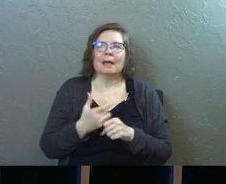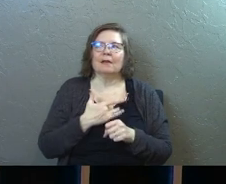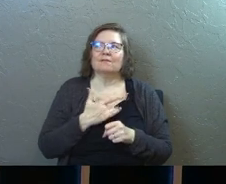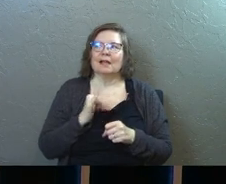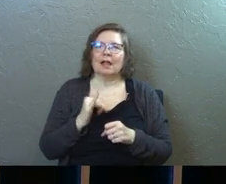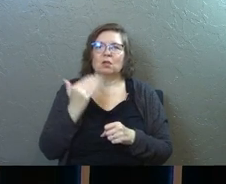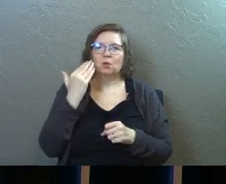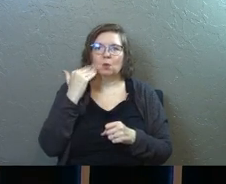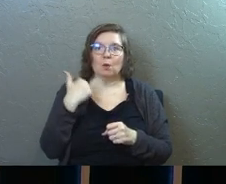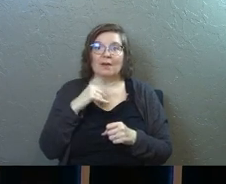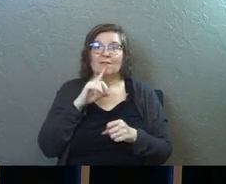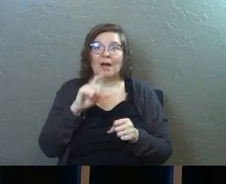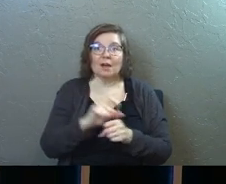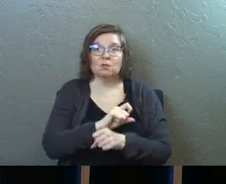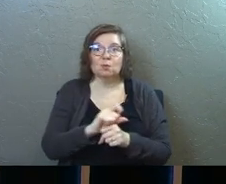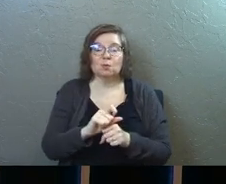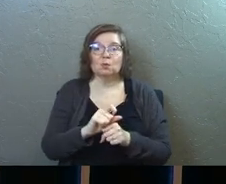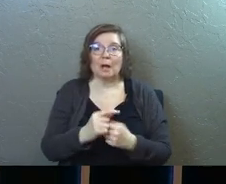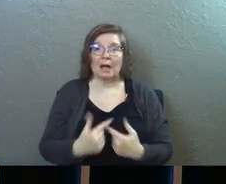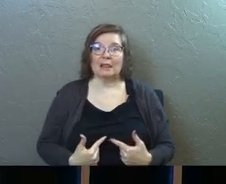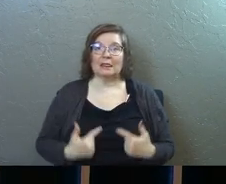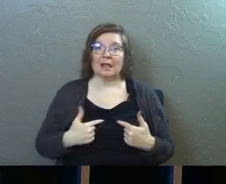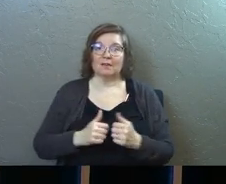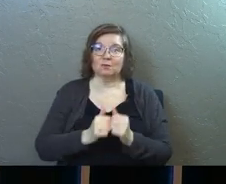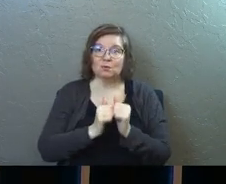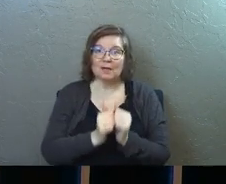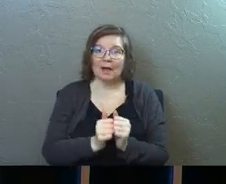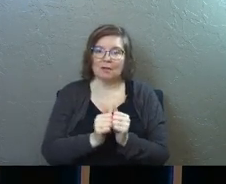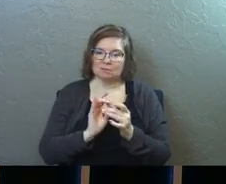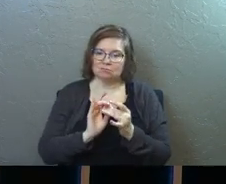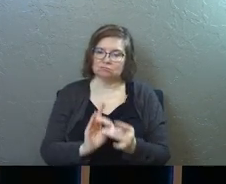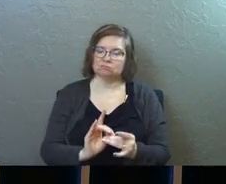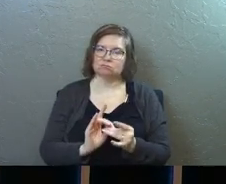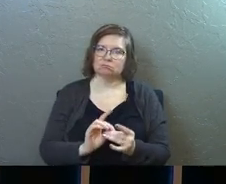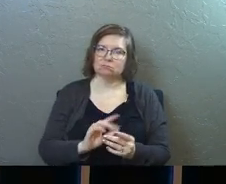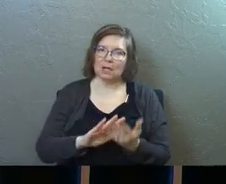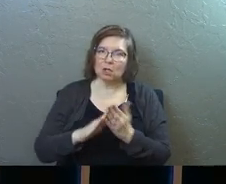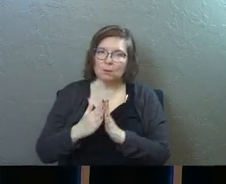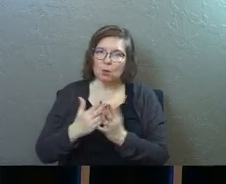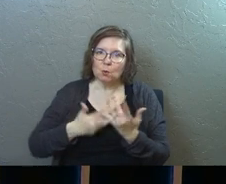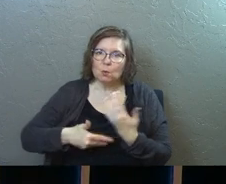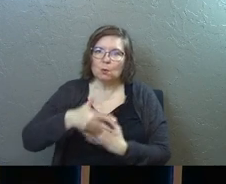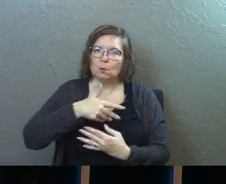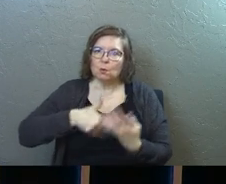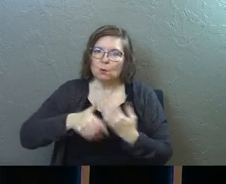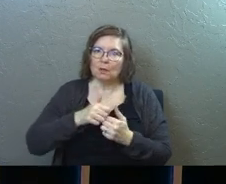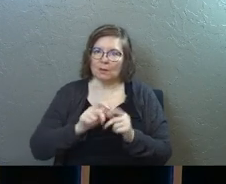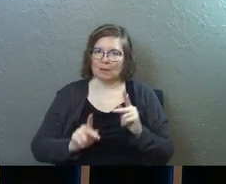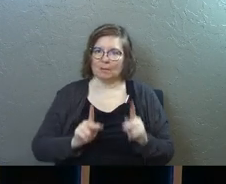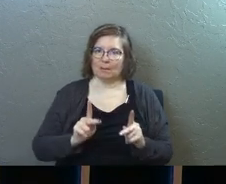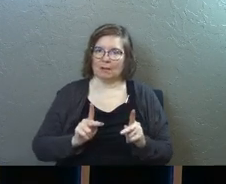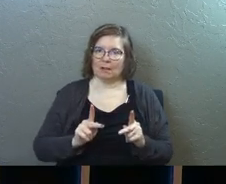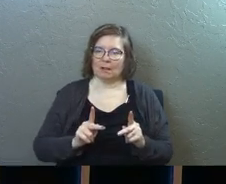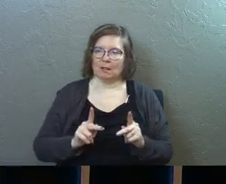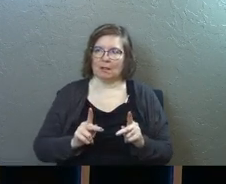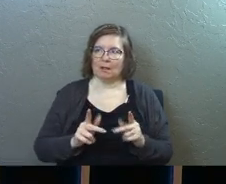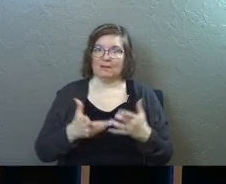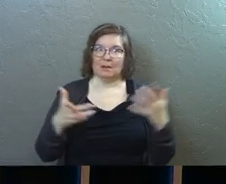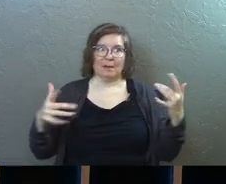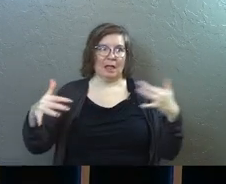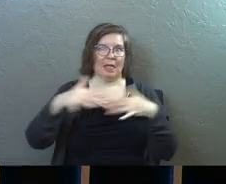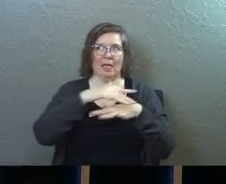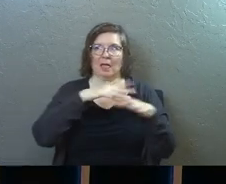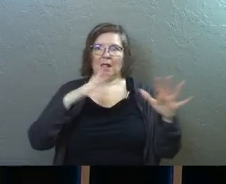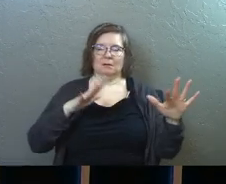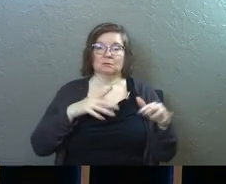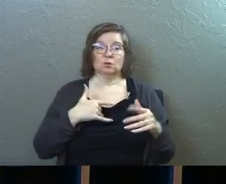make it feel like you have actual life together and community with a small collective of people. So they figured out